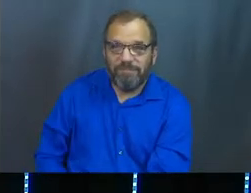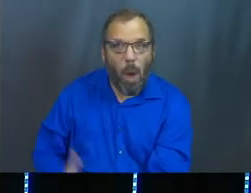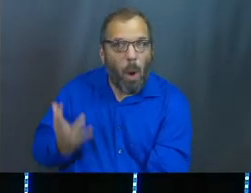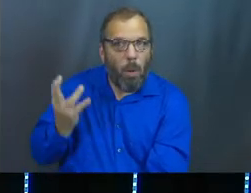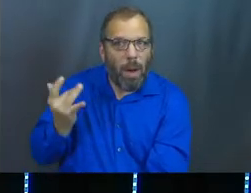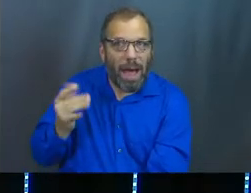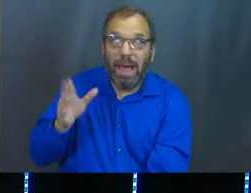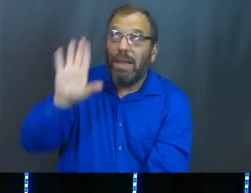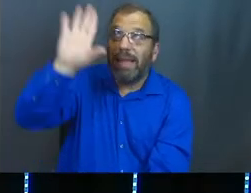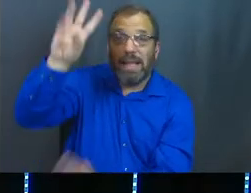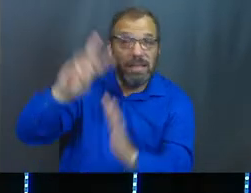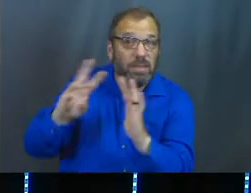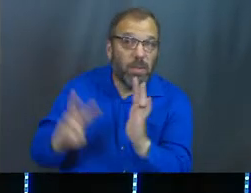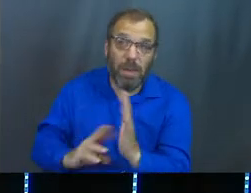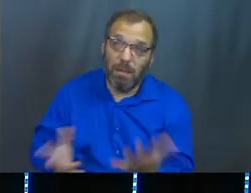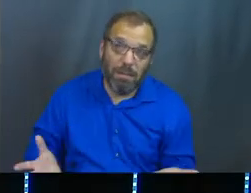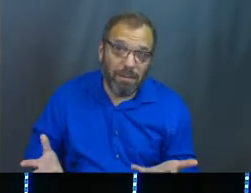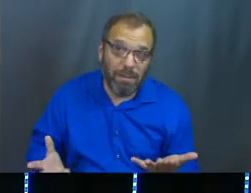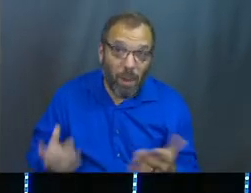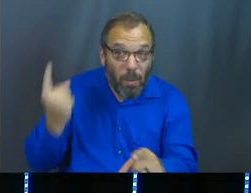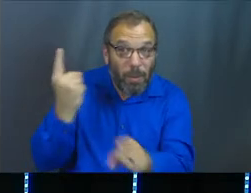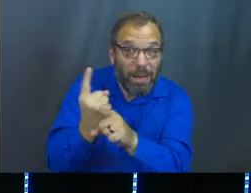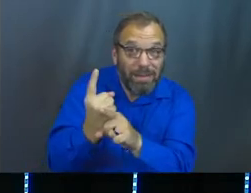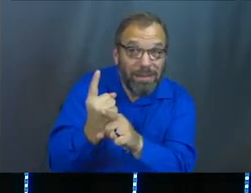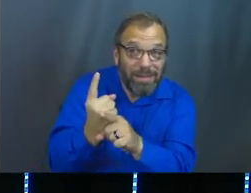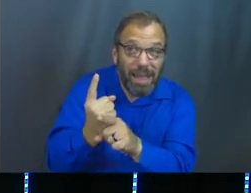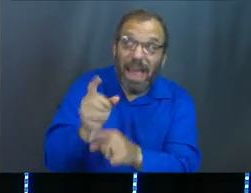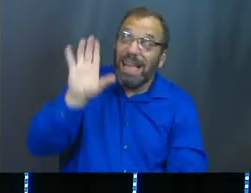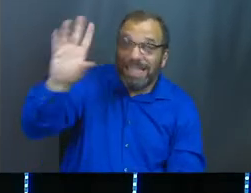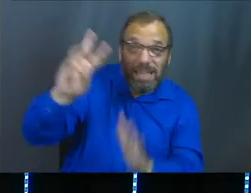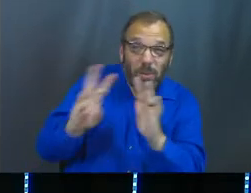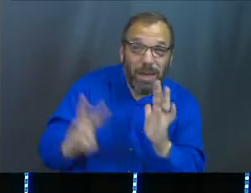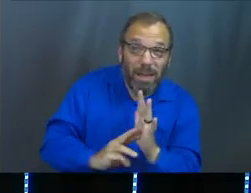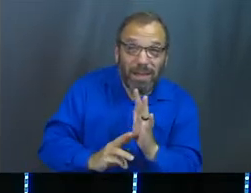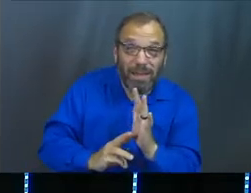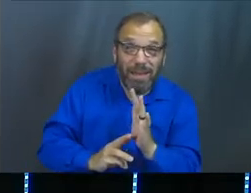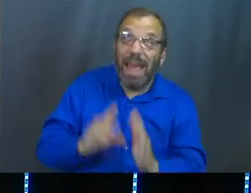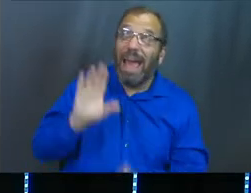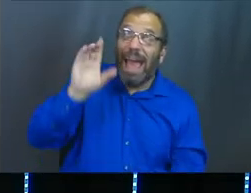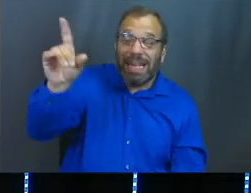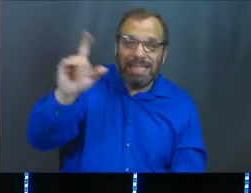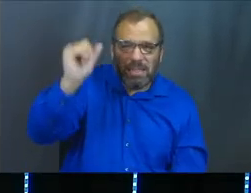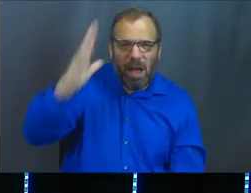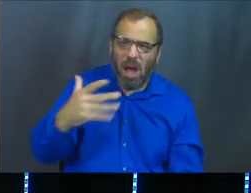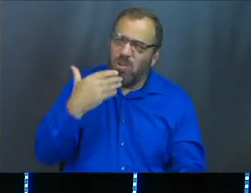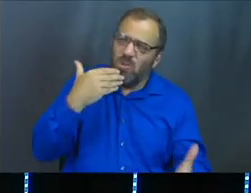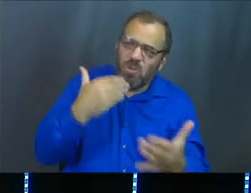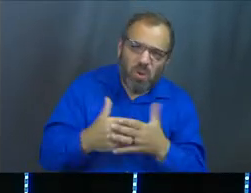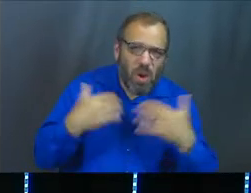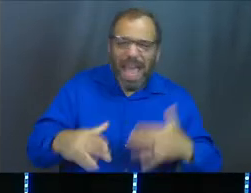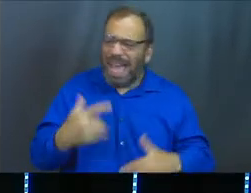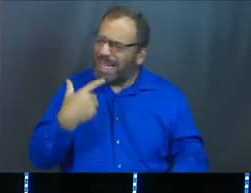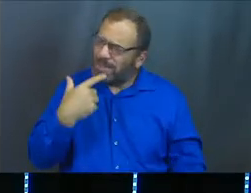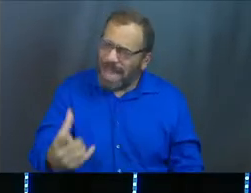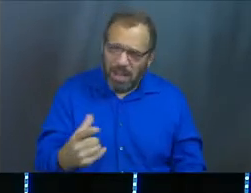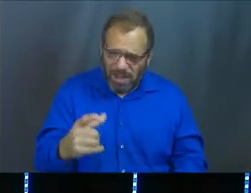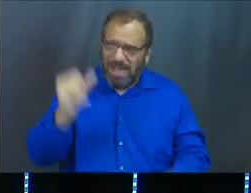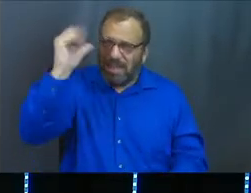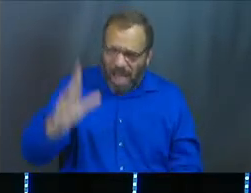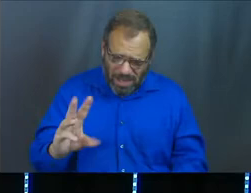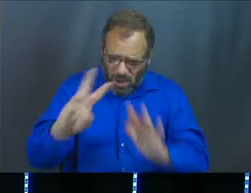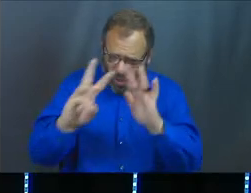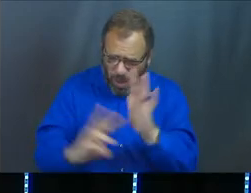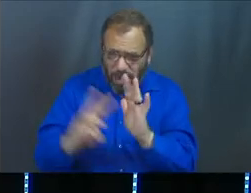Because that's God's will. Yes? That's God's will. And God is so good. And I keep saying the words